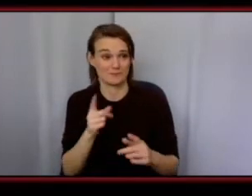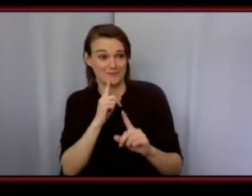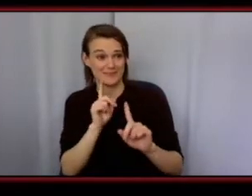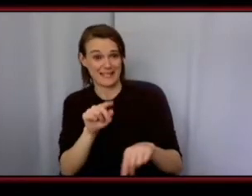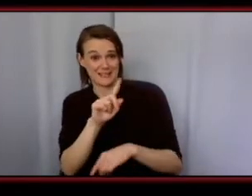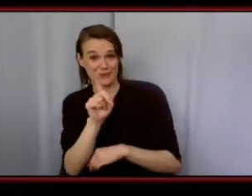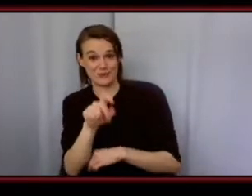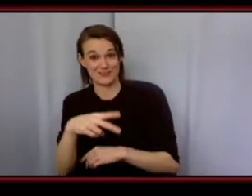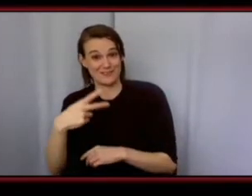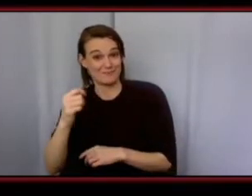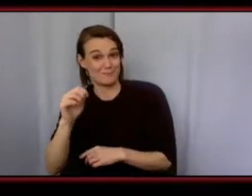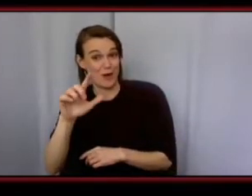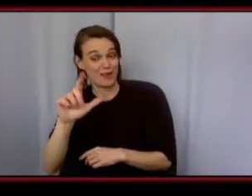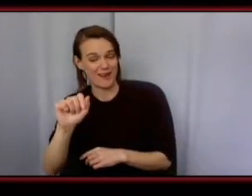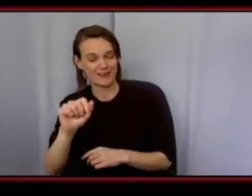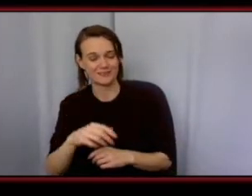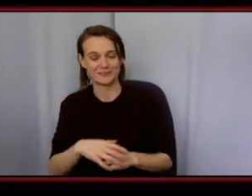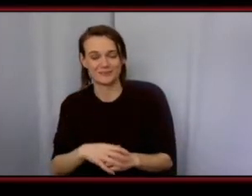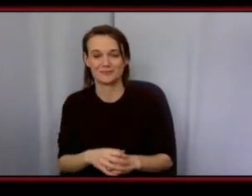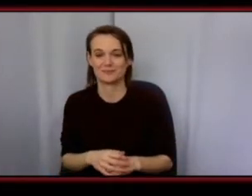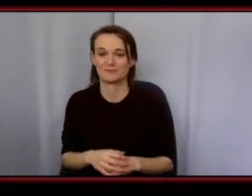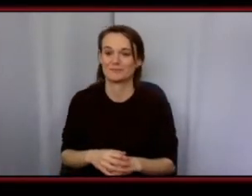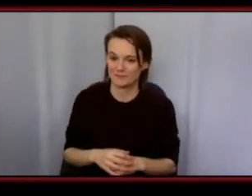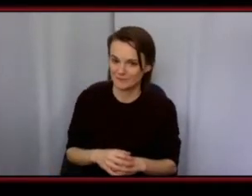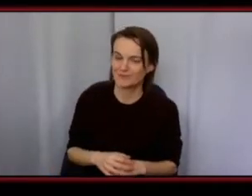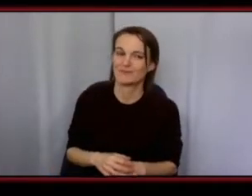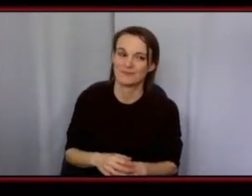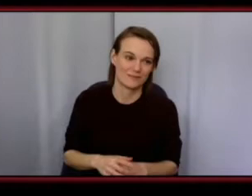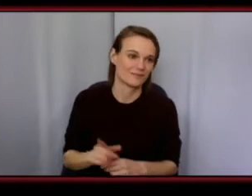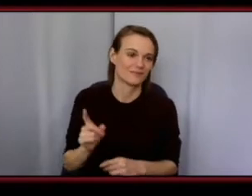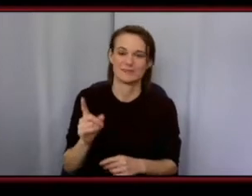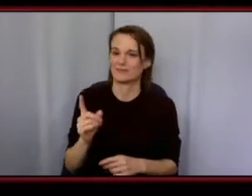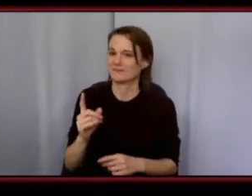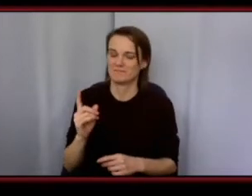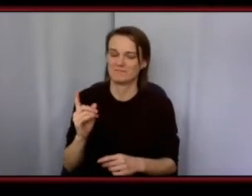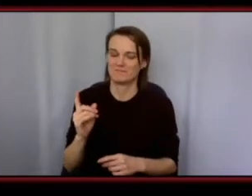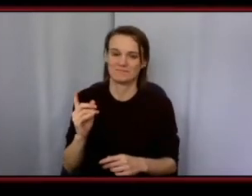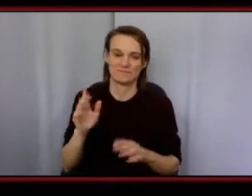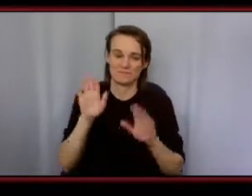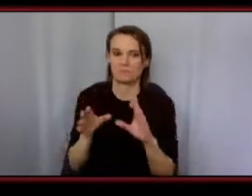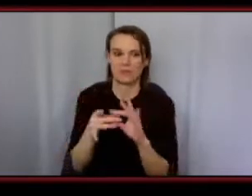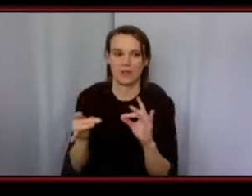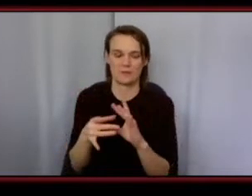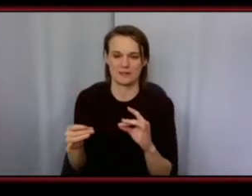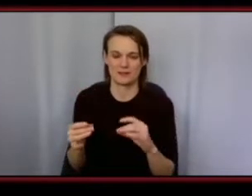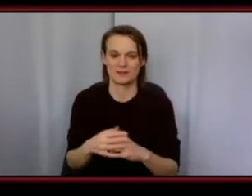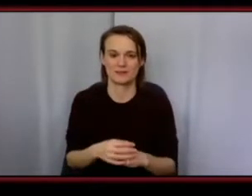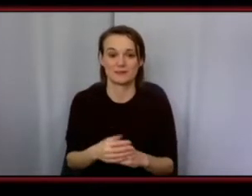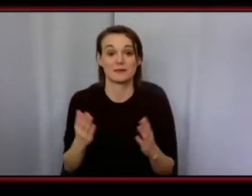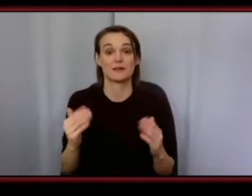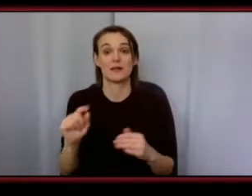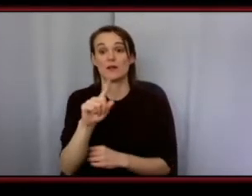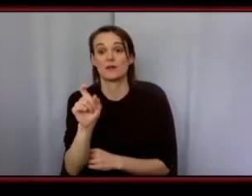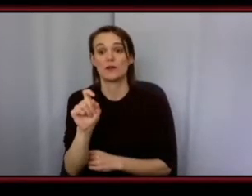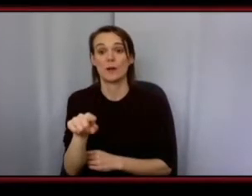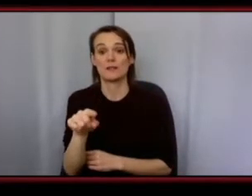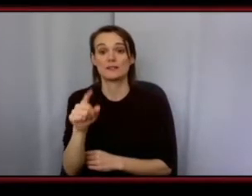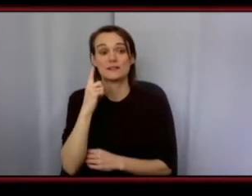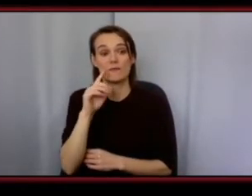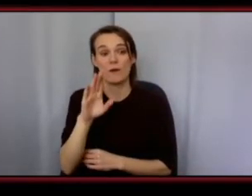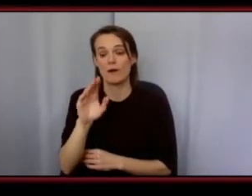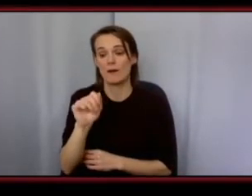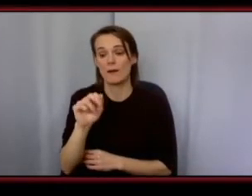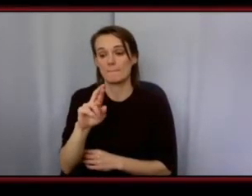for that beautifully said you really said i really appreciate that um this question is directed for uh barbara